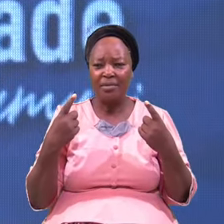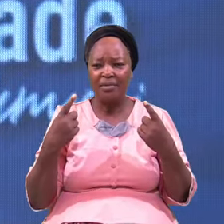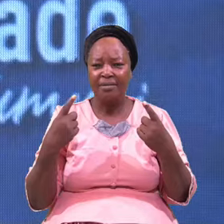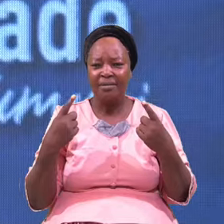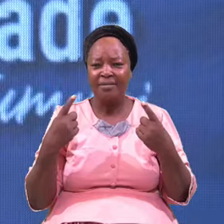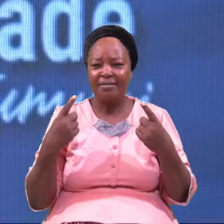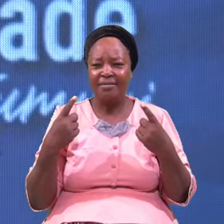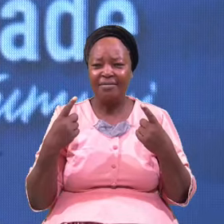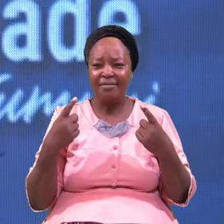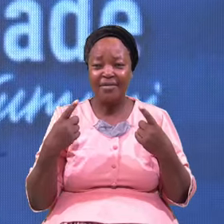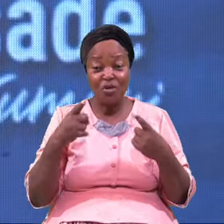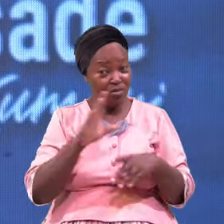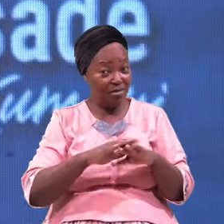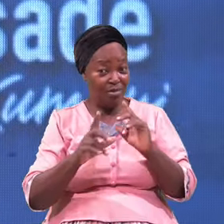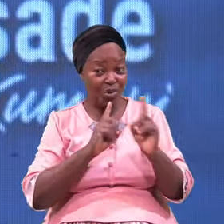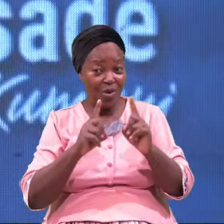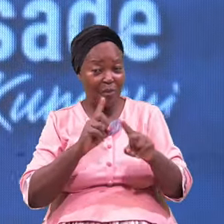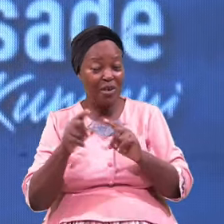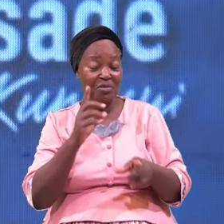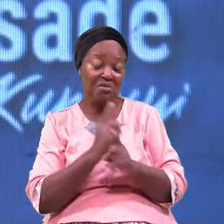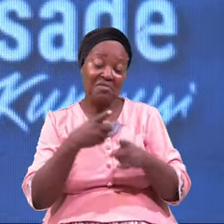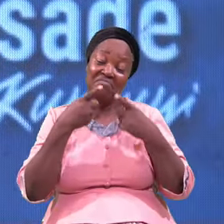You Don't Talk But You Smile